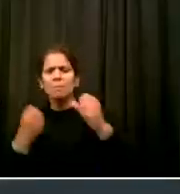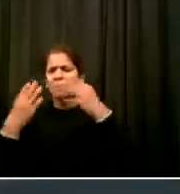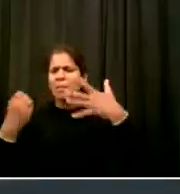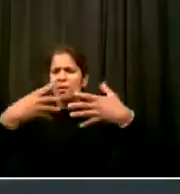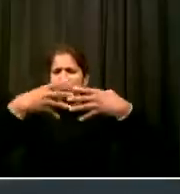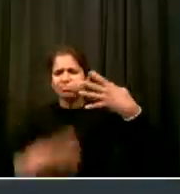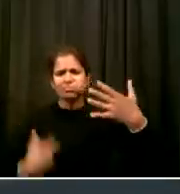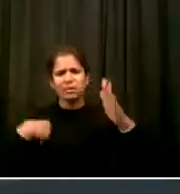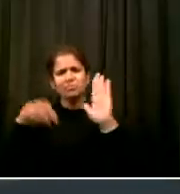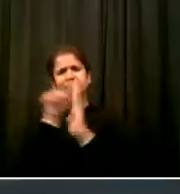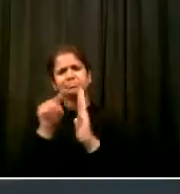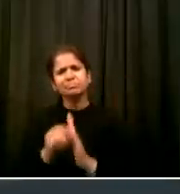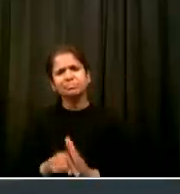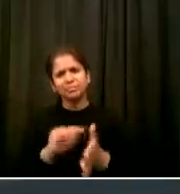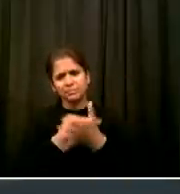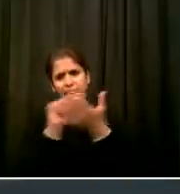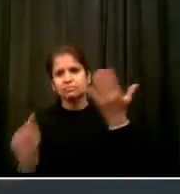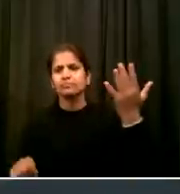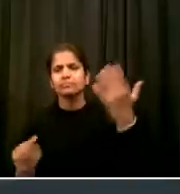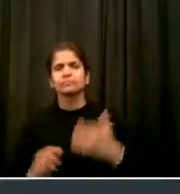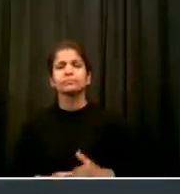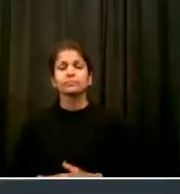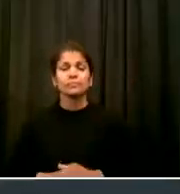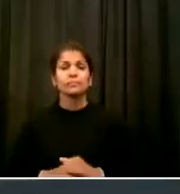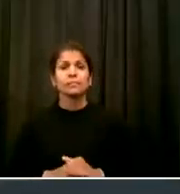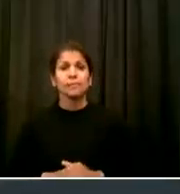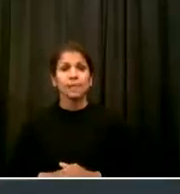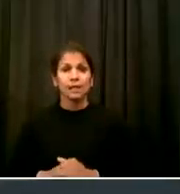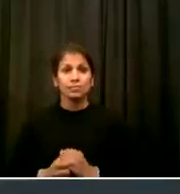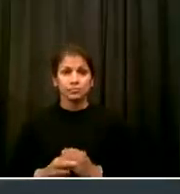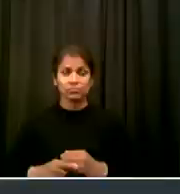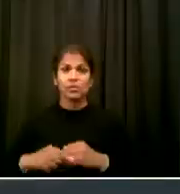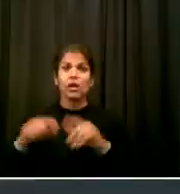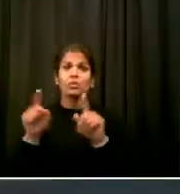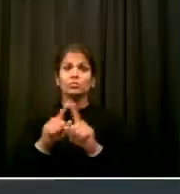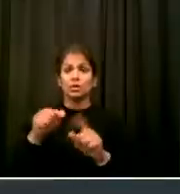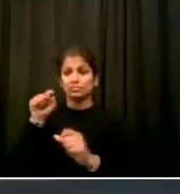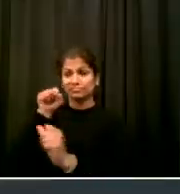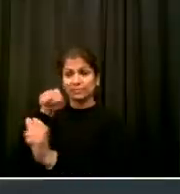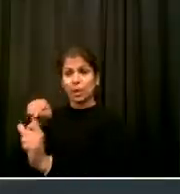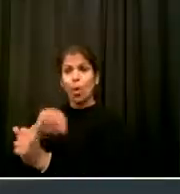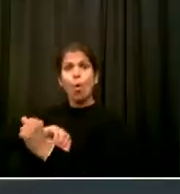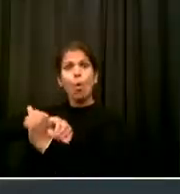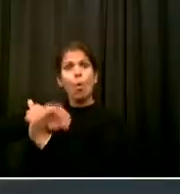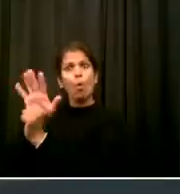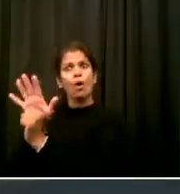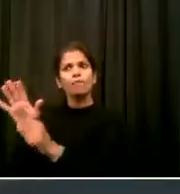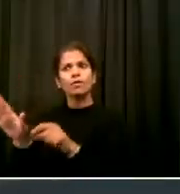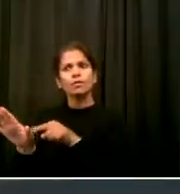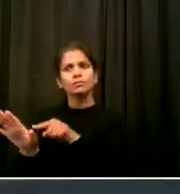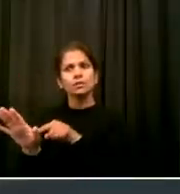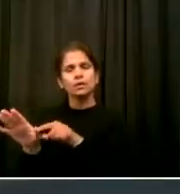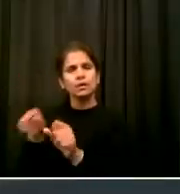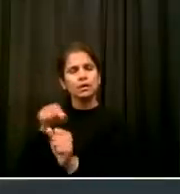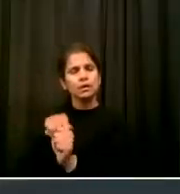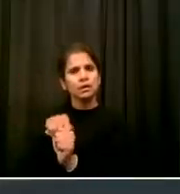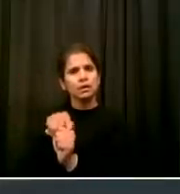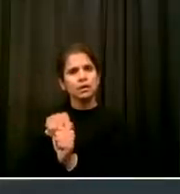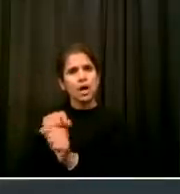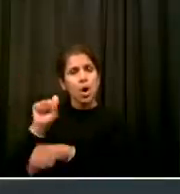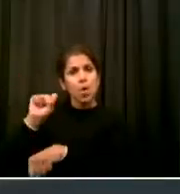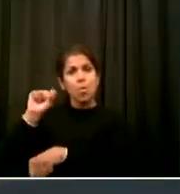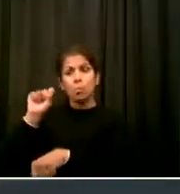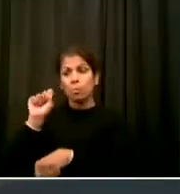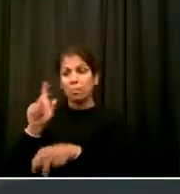and dying essential workers mostly people of color? Why do black and brown New Yorkers have less education, less